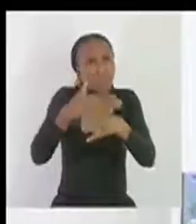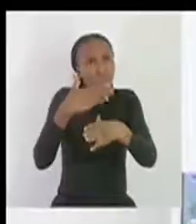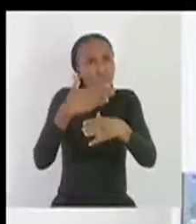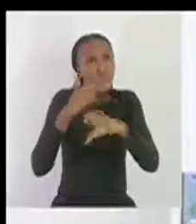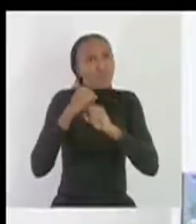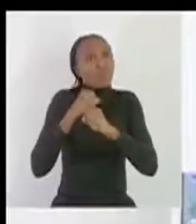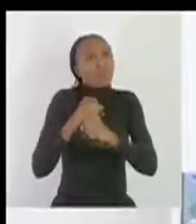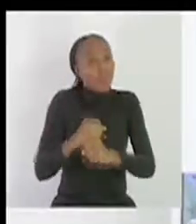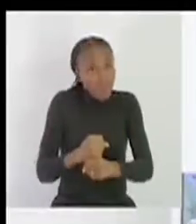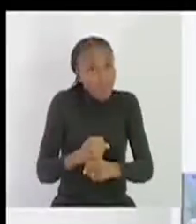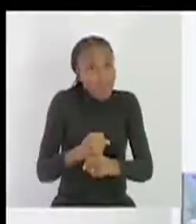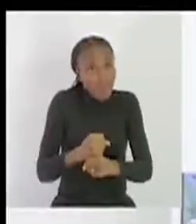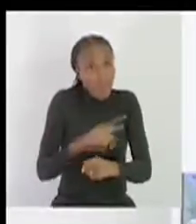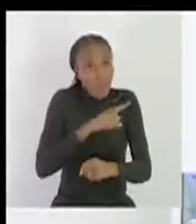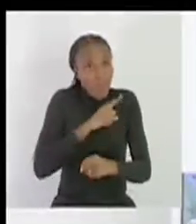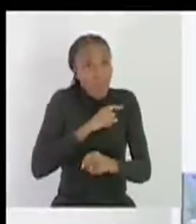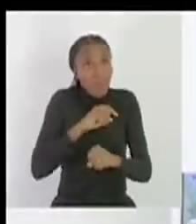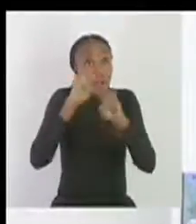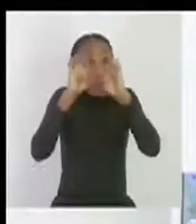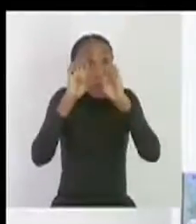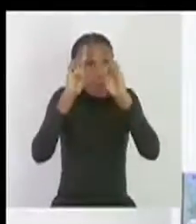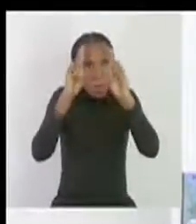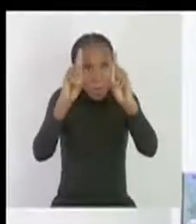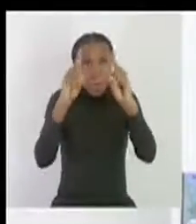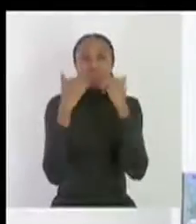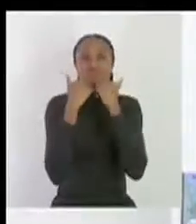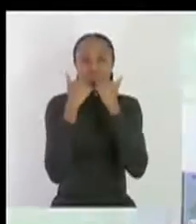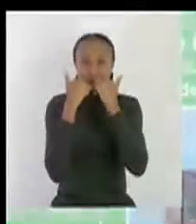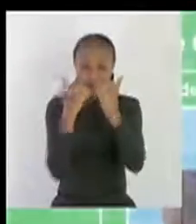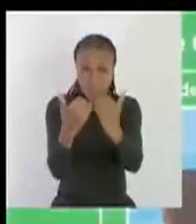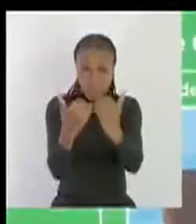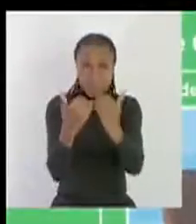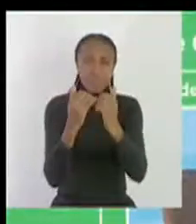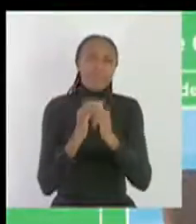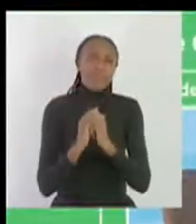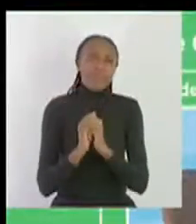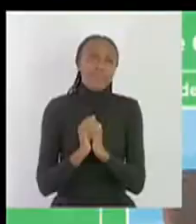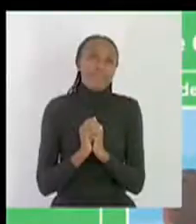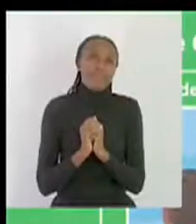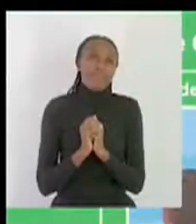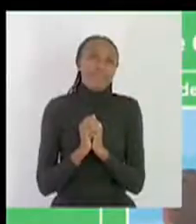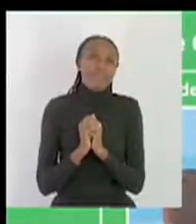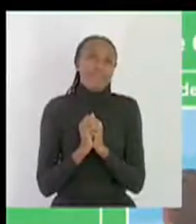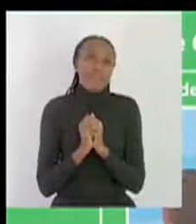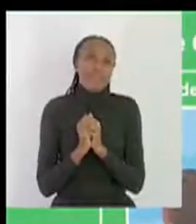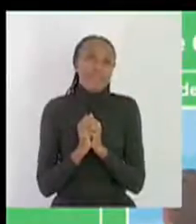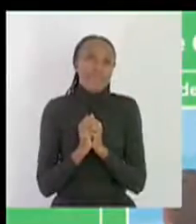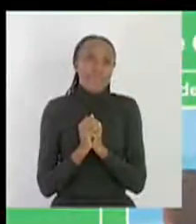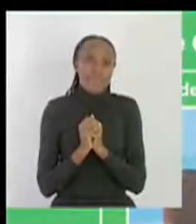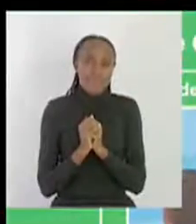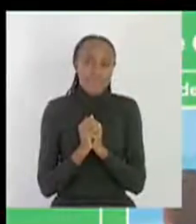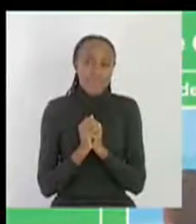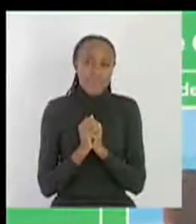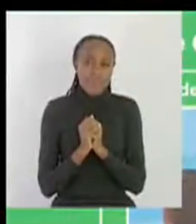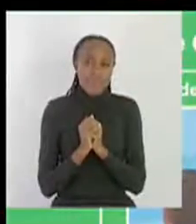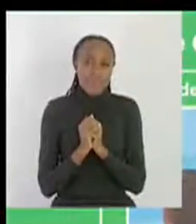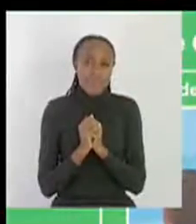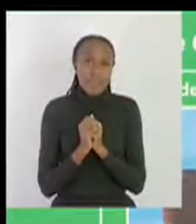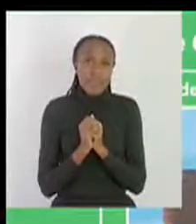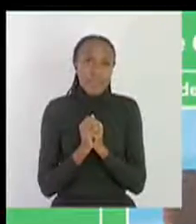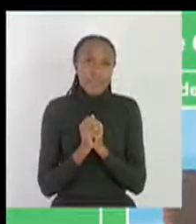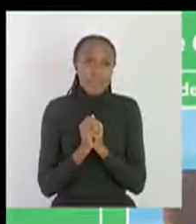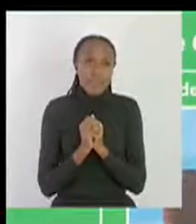because you know that education is the greatest equalizer thank you okay